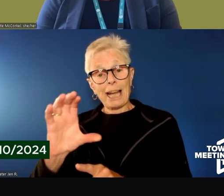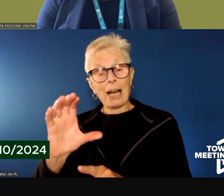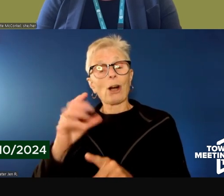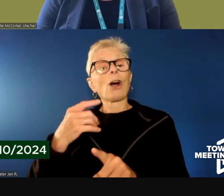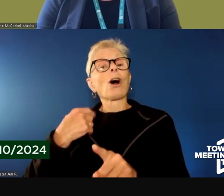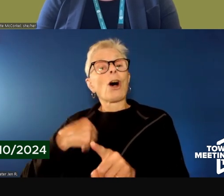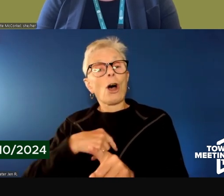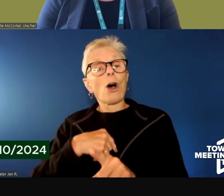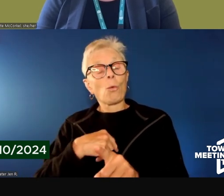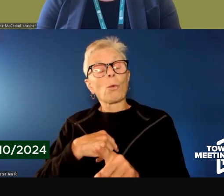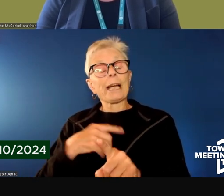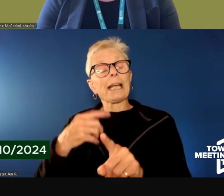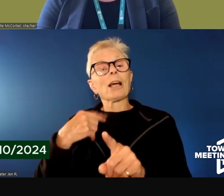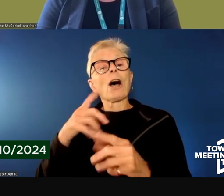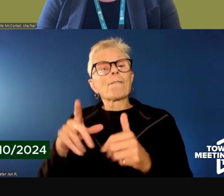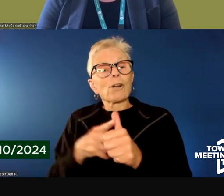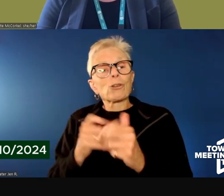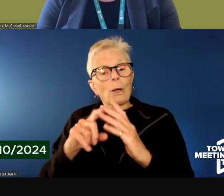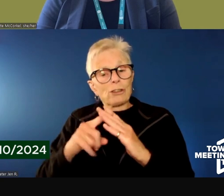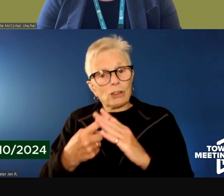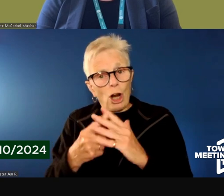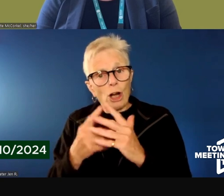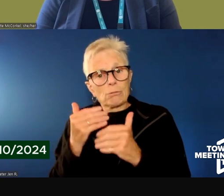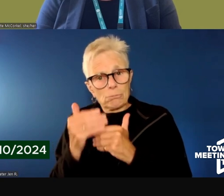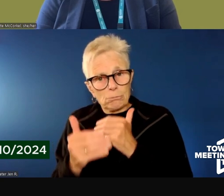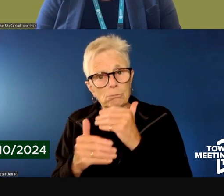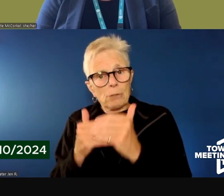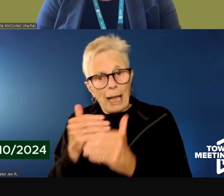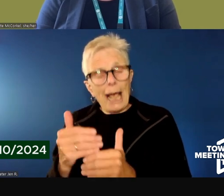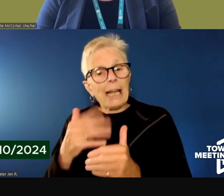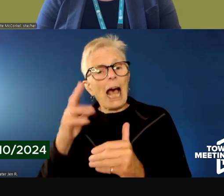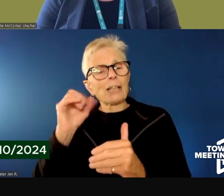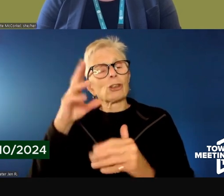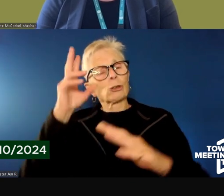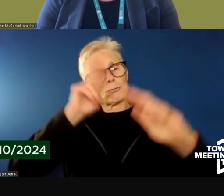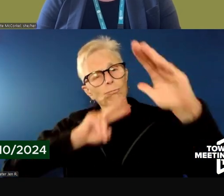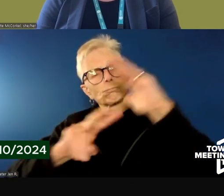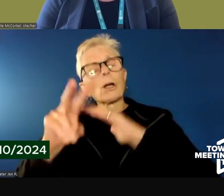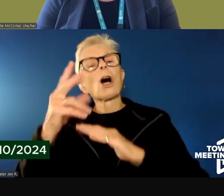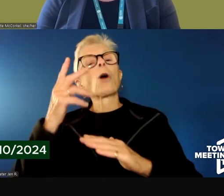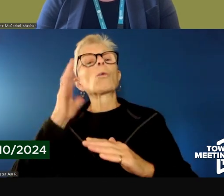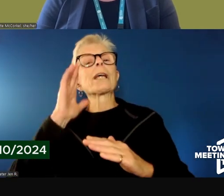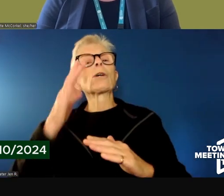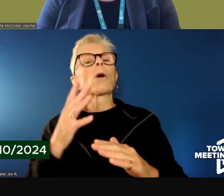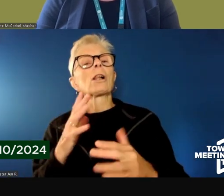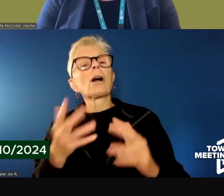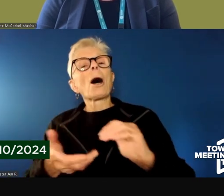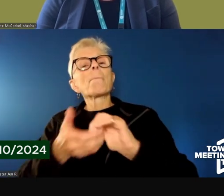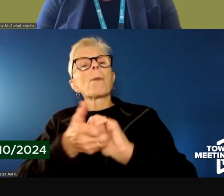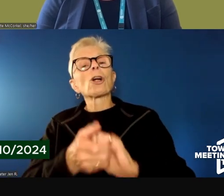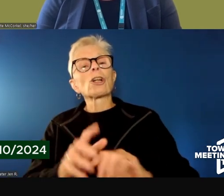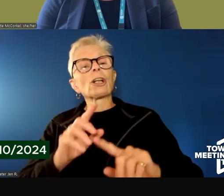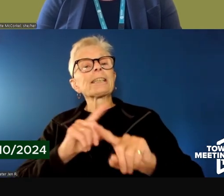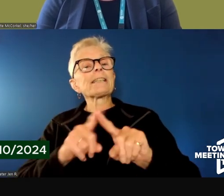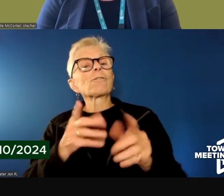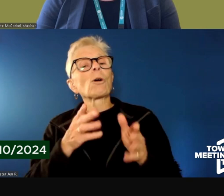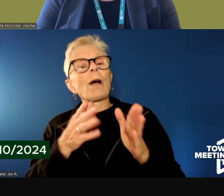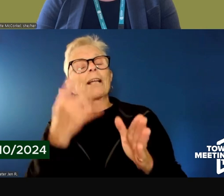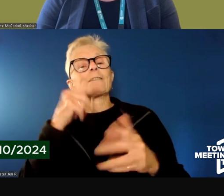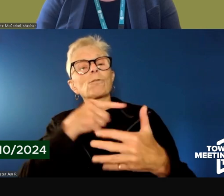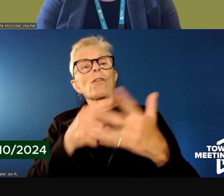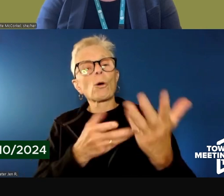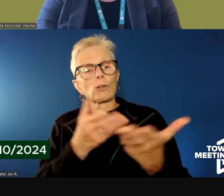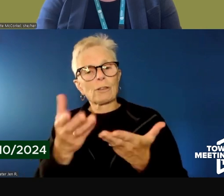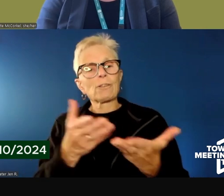I do see a day where we would want to partner differently with the turning point center on on those services.